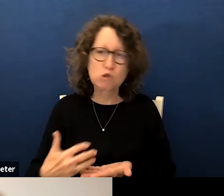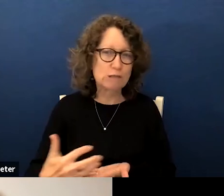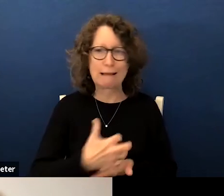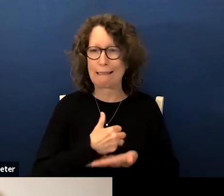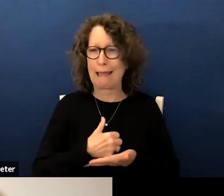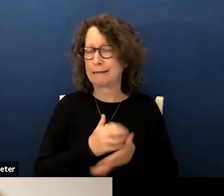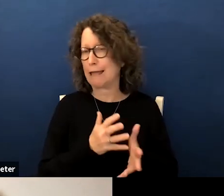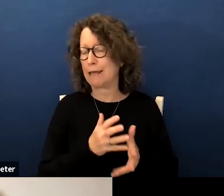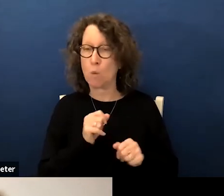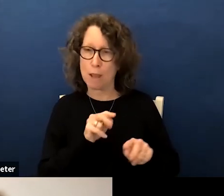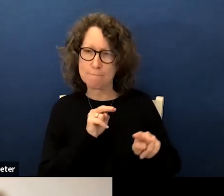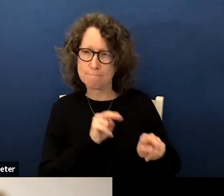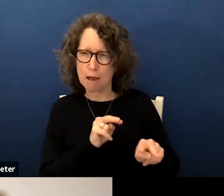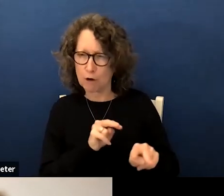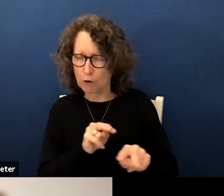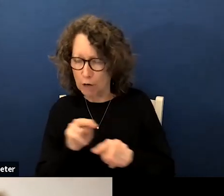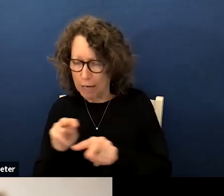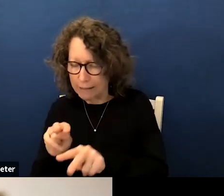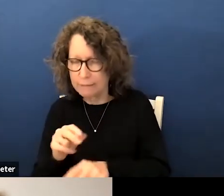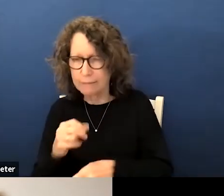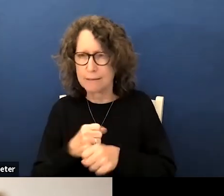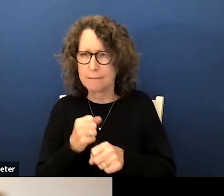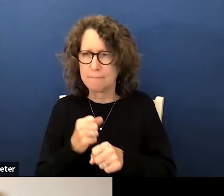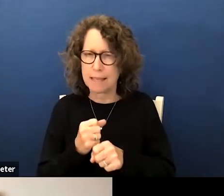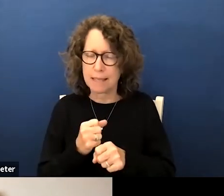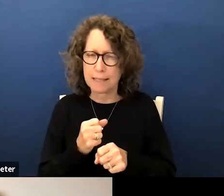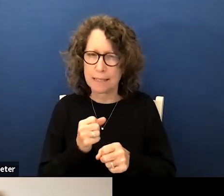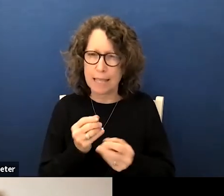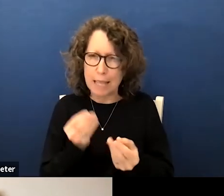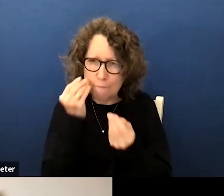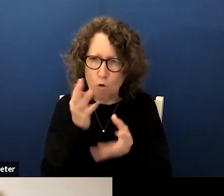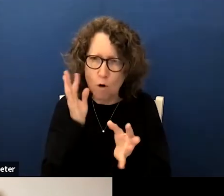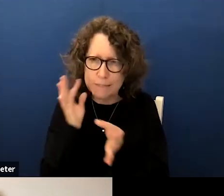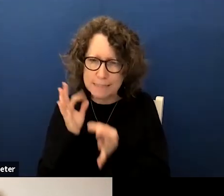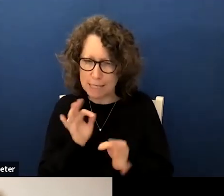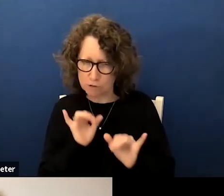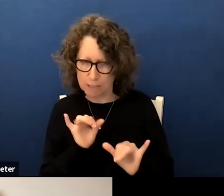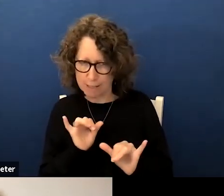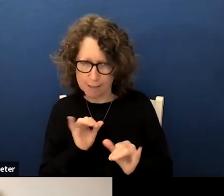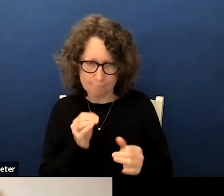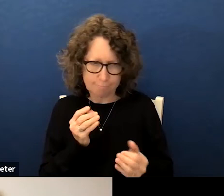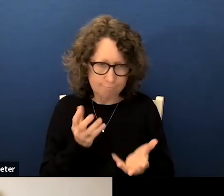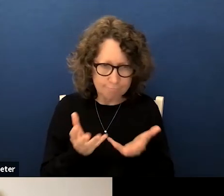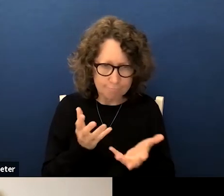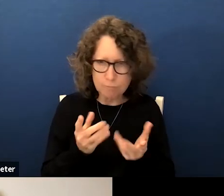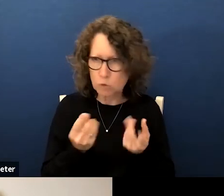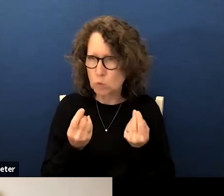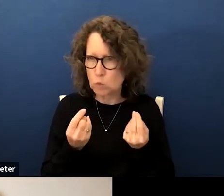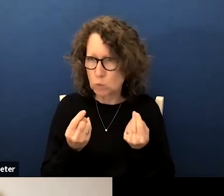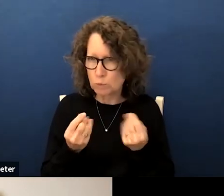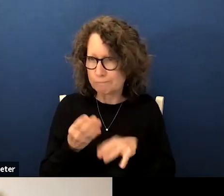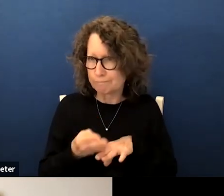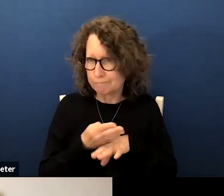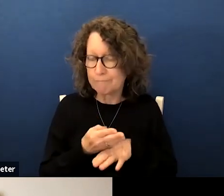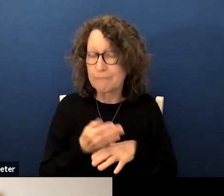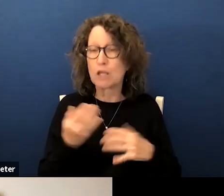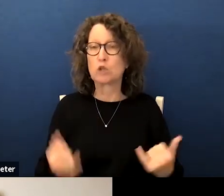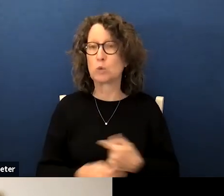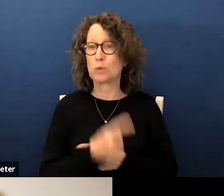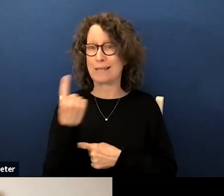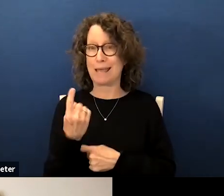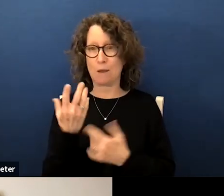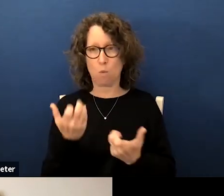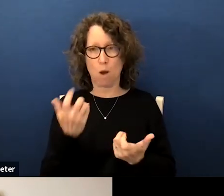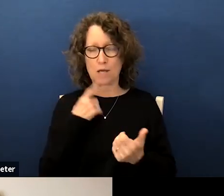we monitor it and we make information informed decisions on it but here today we